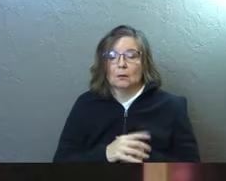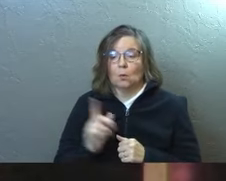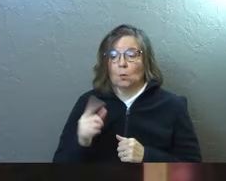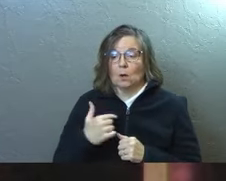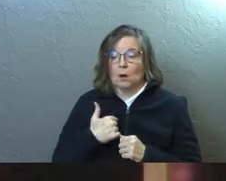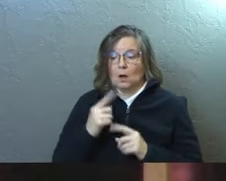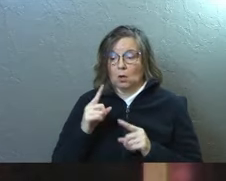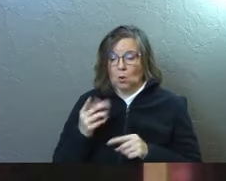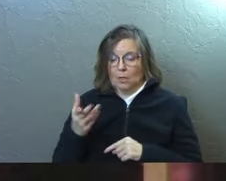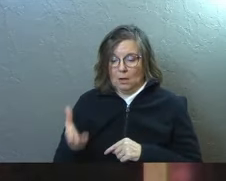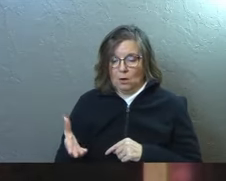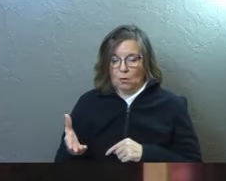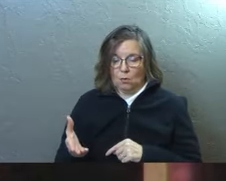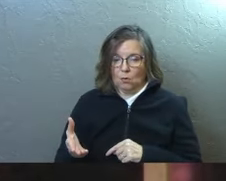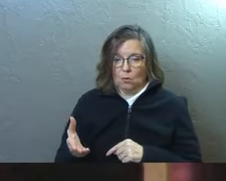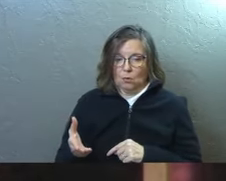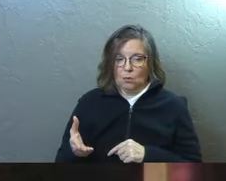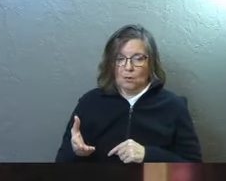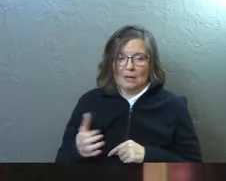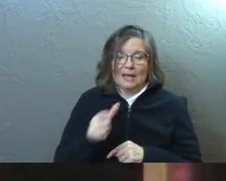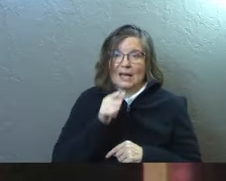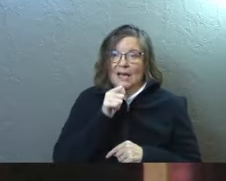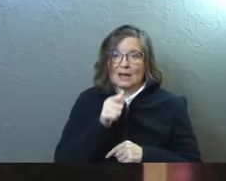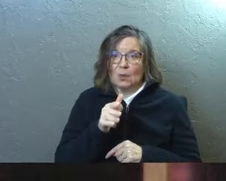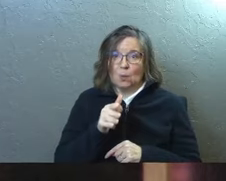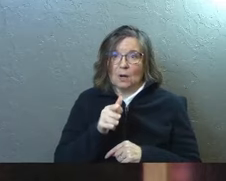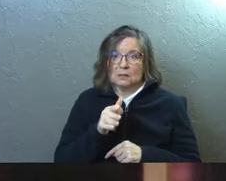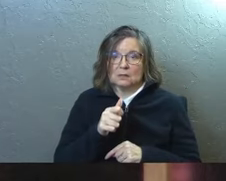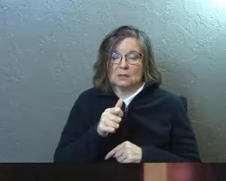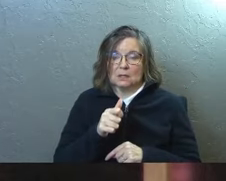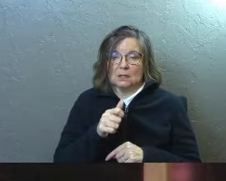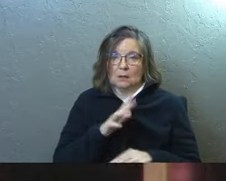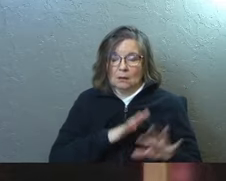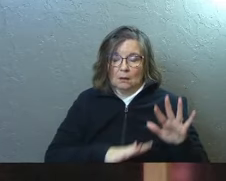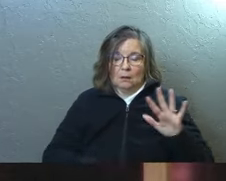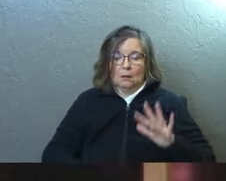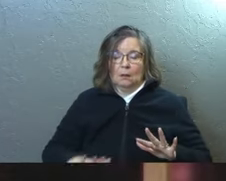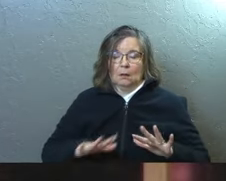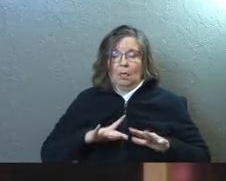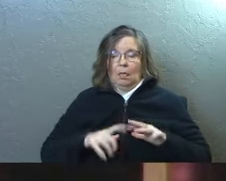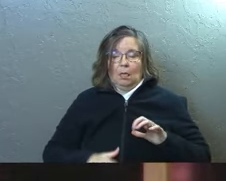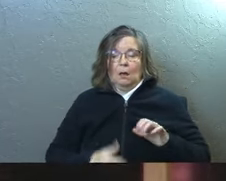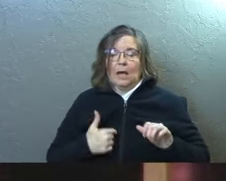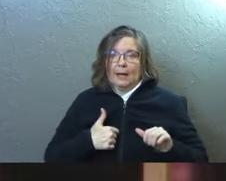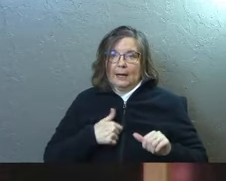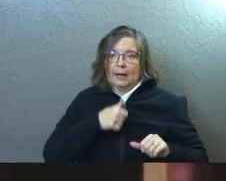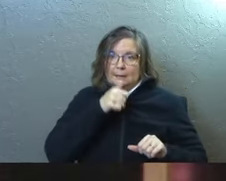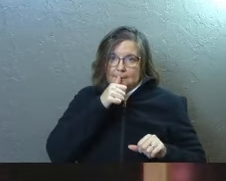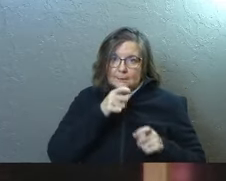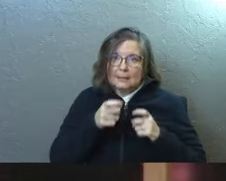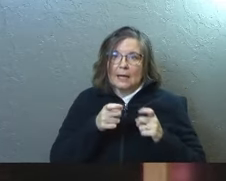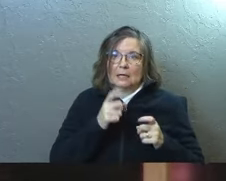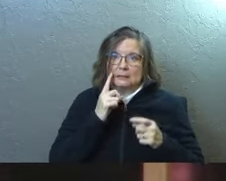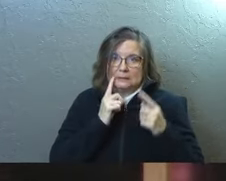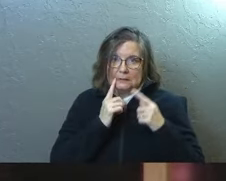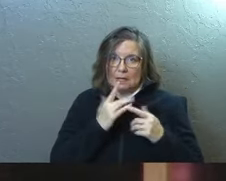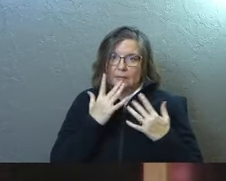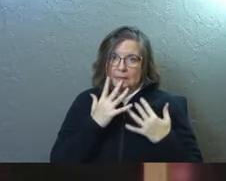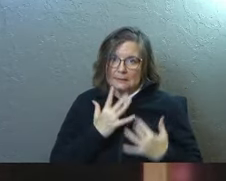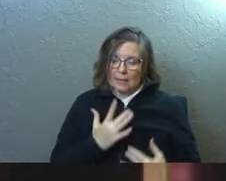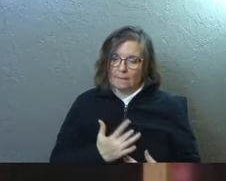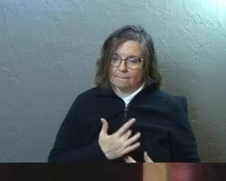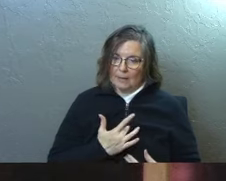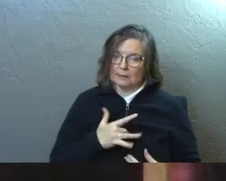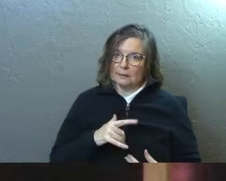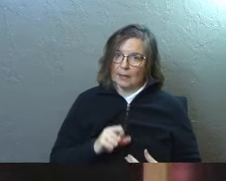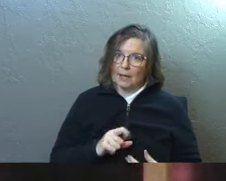where I could go there and it wasn't debilitating. And I could handle the tears that were there and the sadness that was